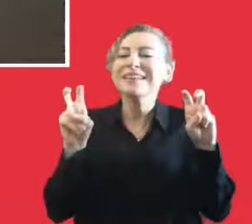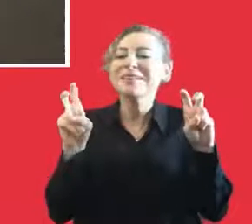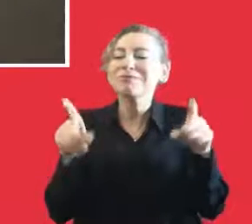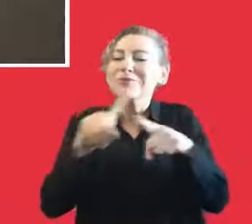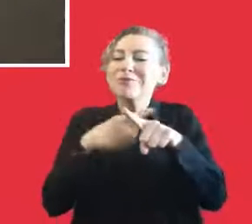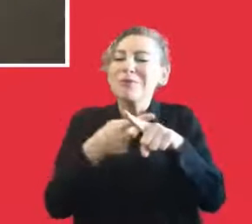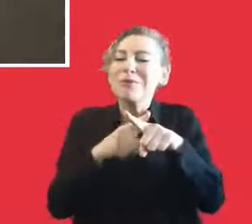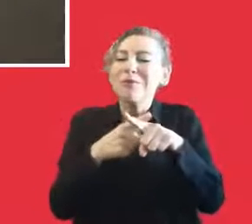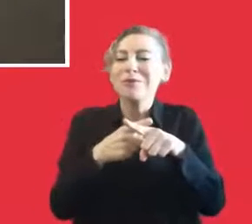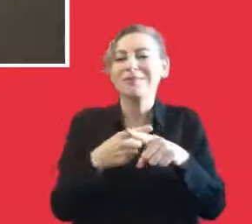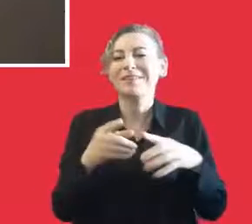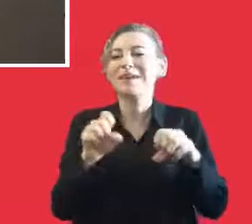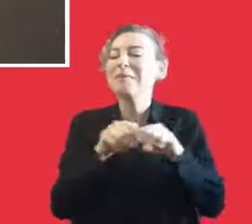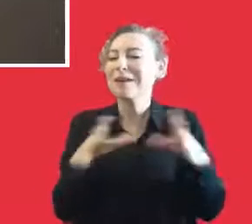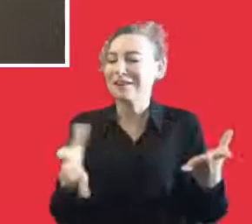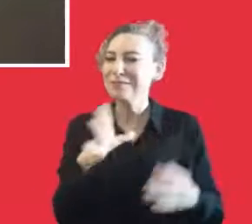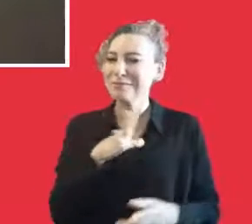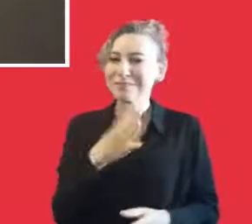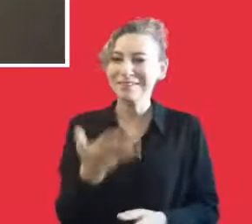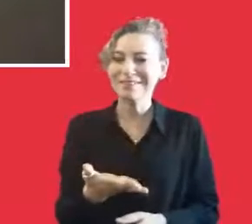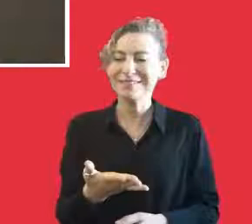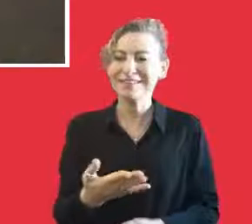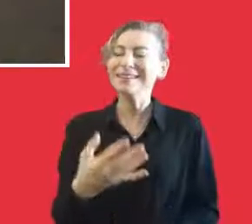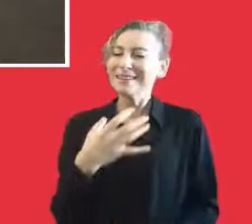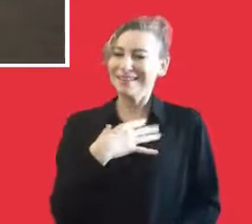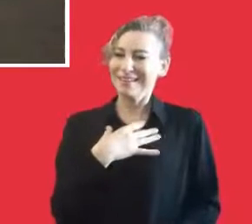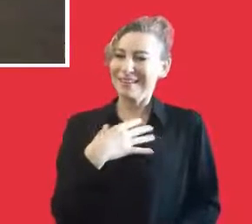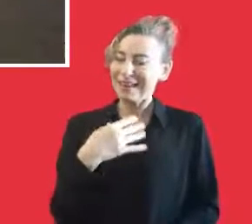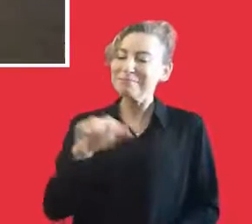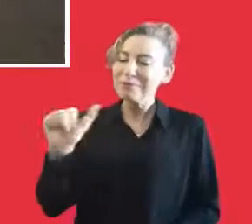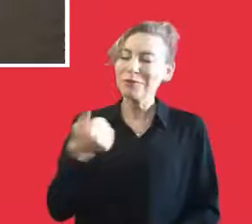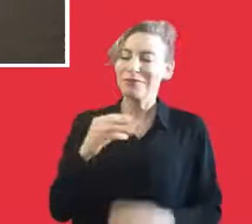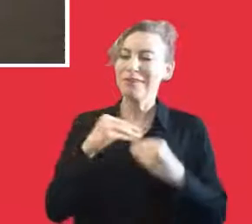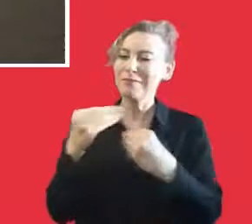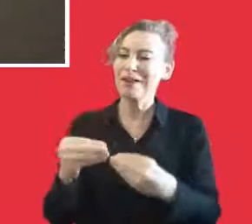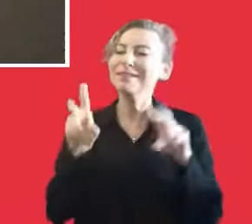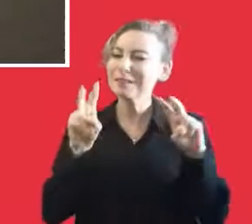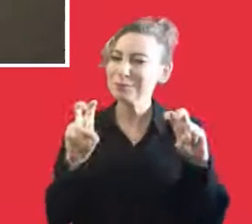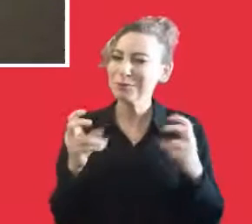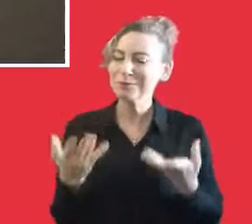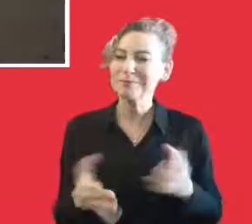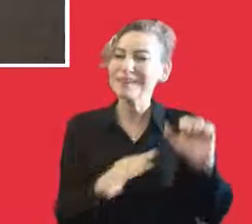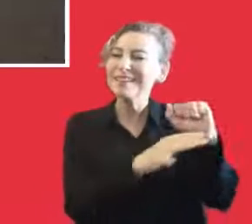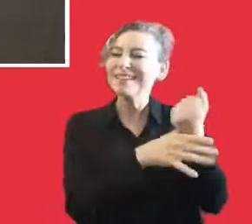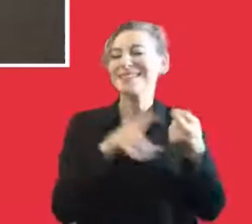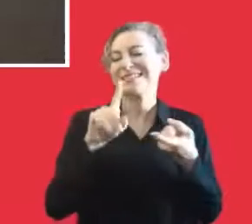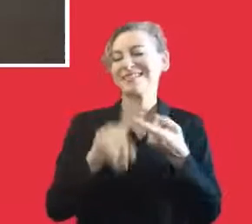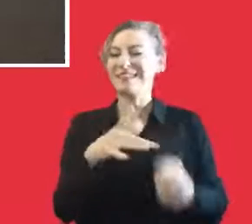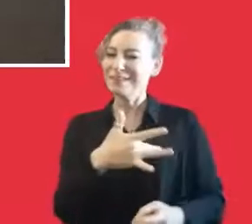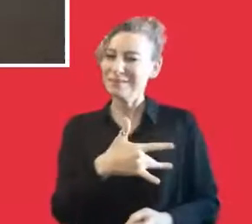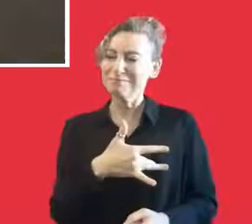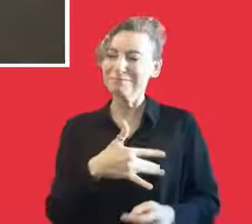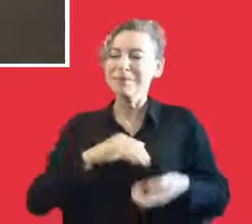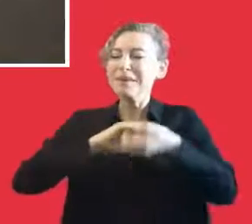horizons and we will focus on the common denominators and these are the two important topics that I really give